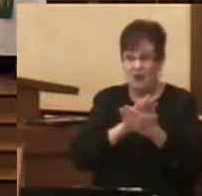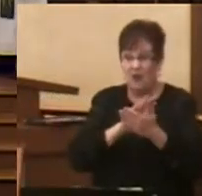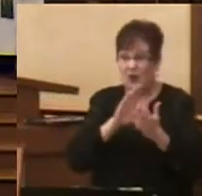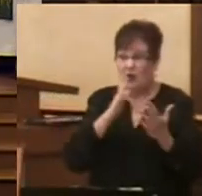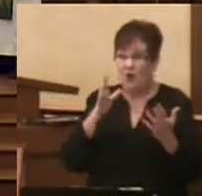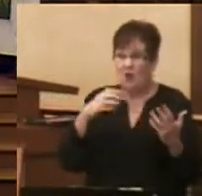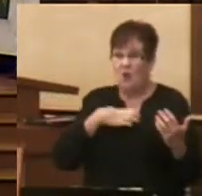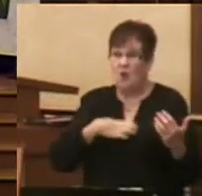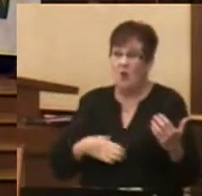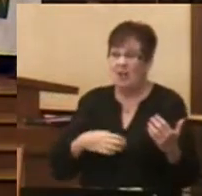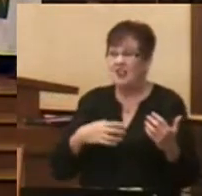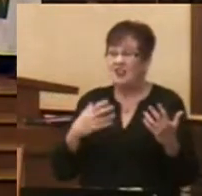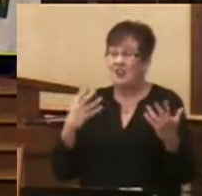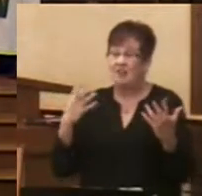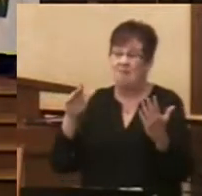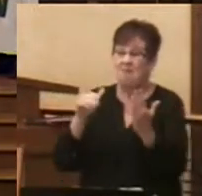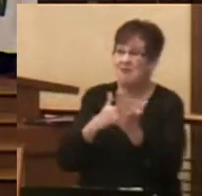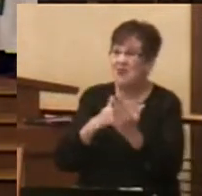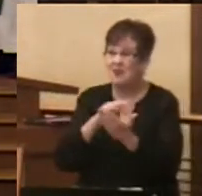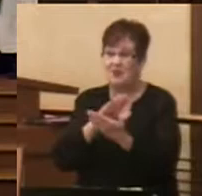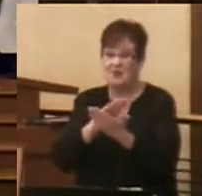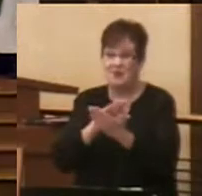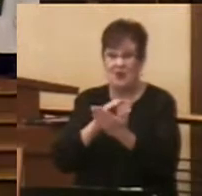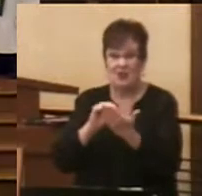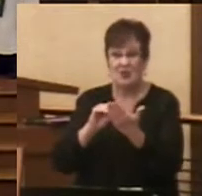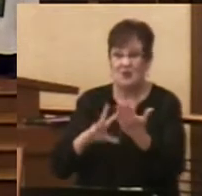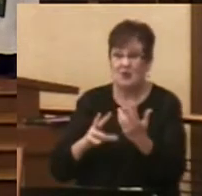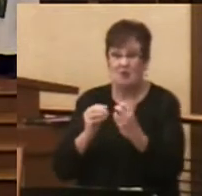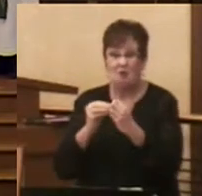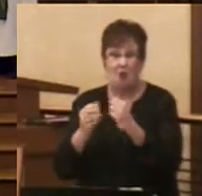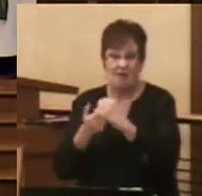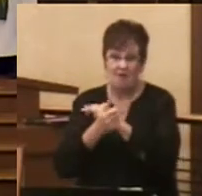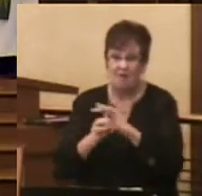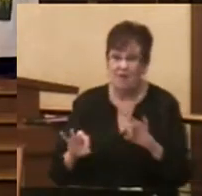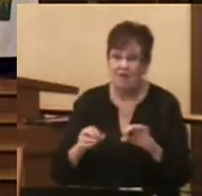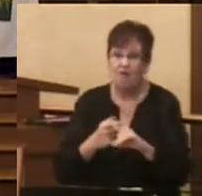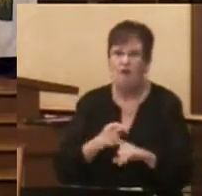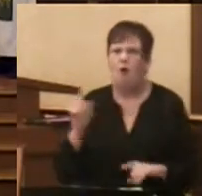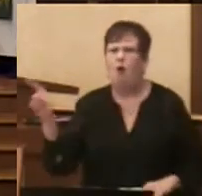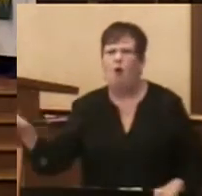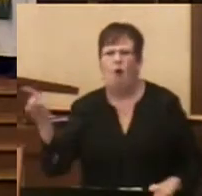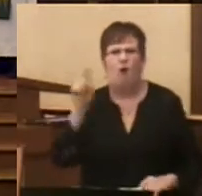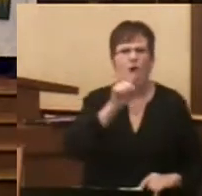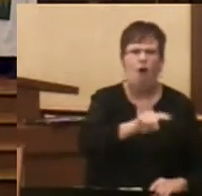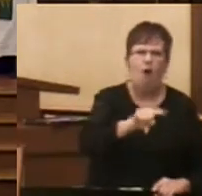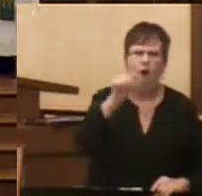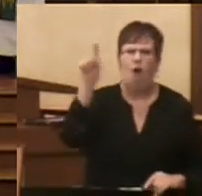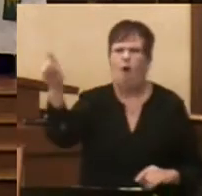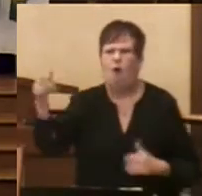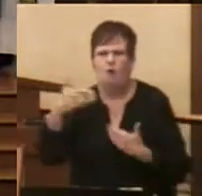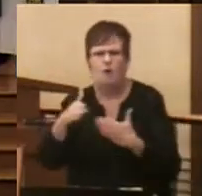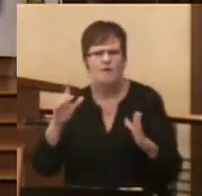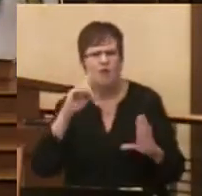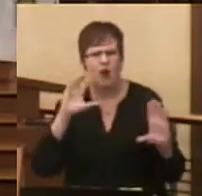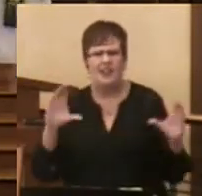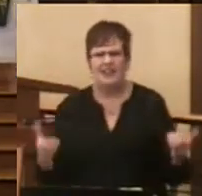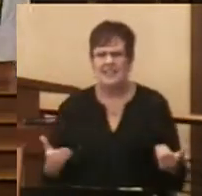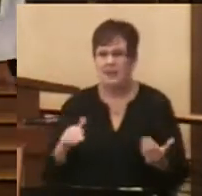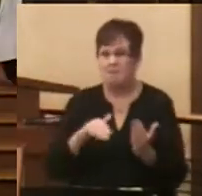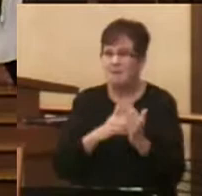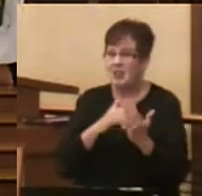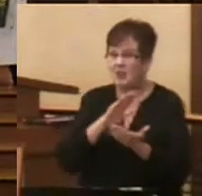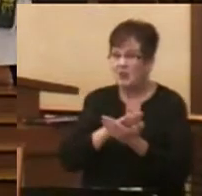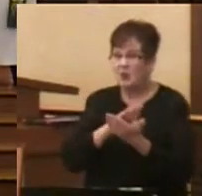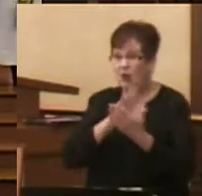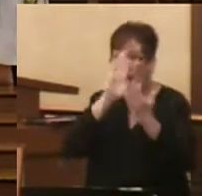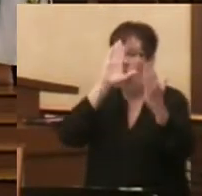grown up to be middle school students, where there's much greater freedom, even going from room to room for some of the classes. And if they're in middle school, they hope